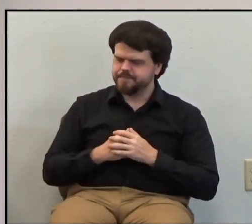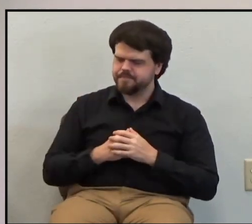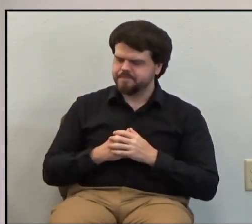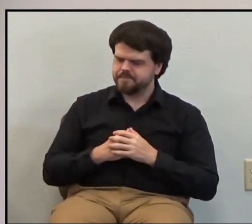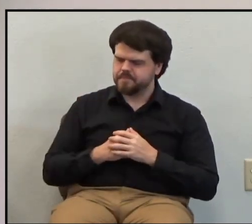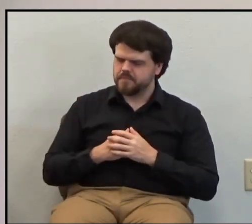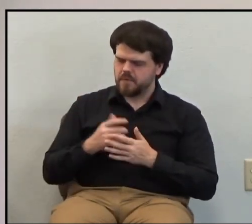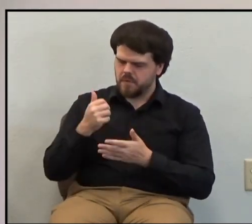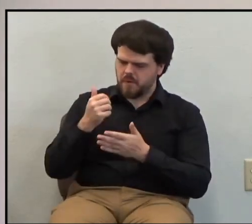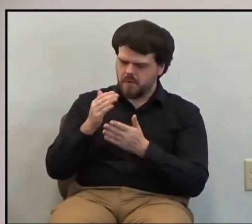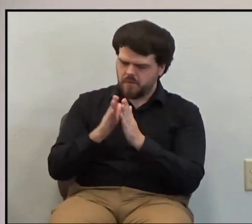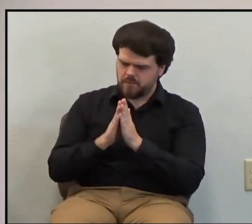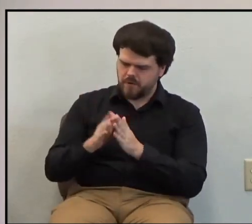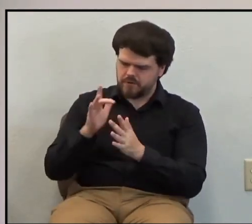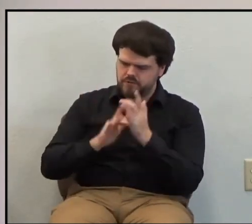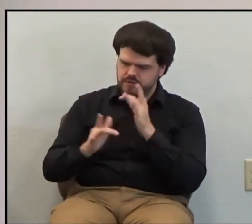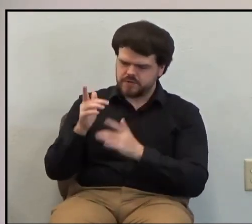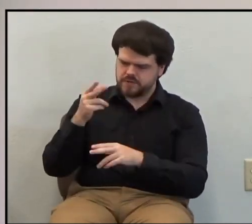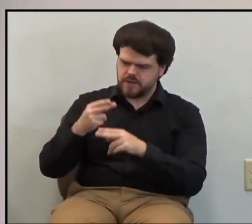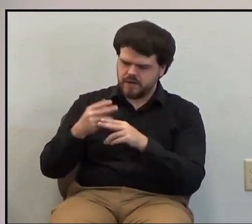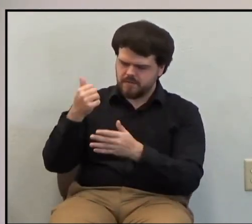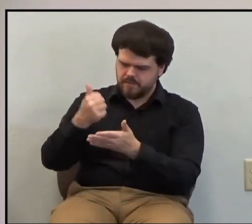We pray in Jesus' name. Amen. Amen. Amen.